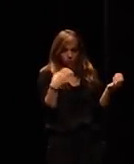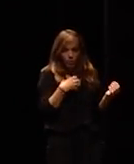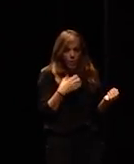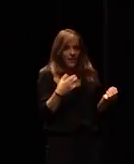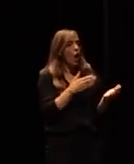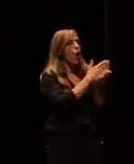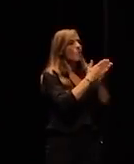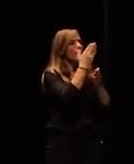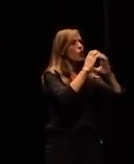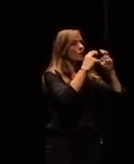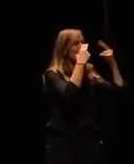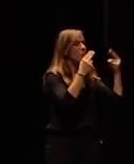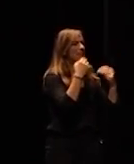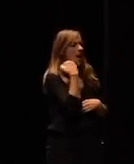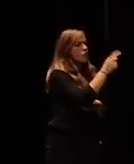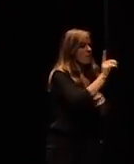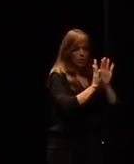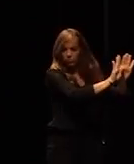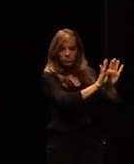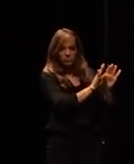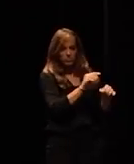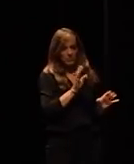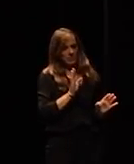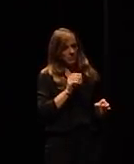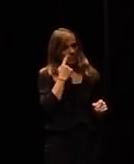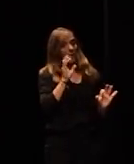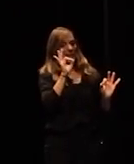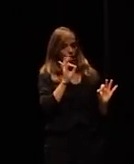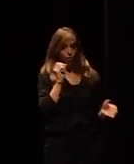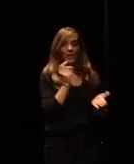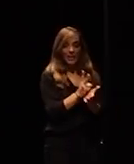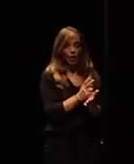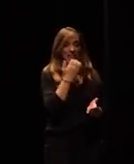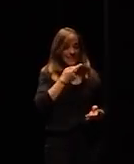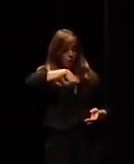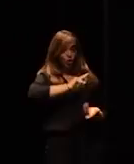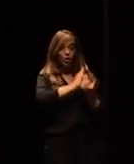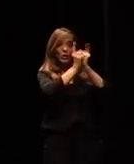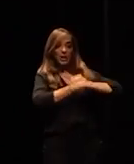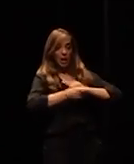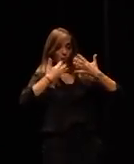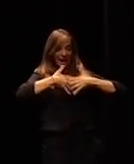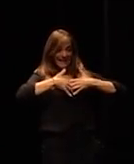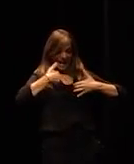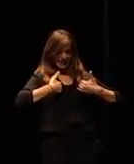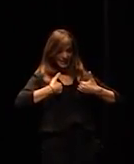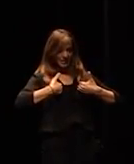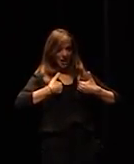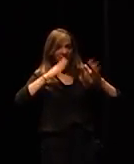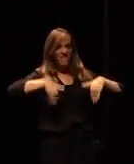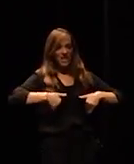that is the biggest challenge the more you become like a machine you will be basically useless in 10 years